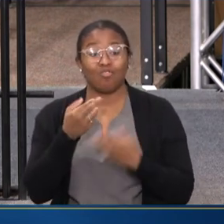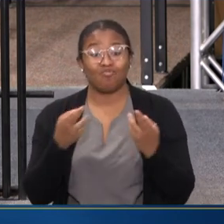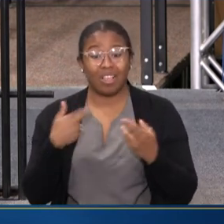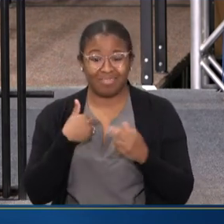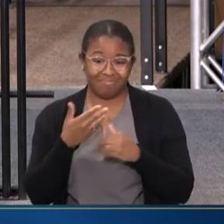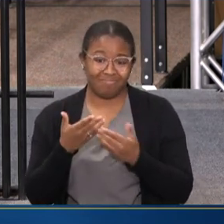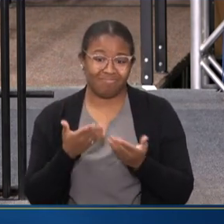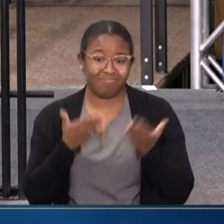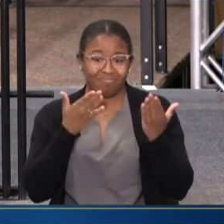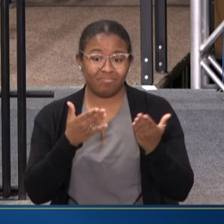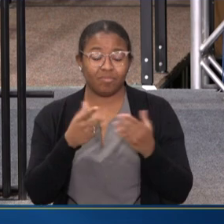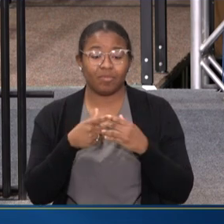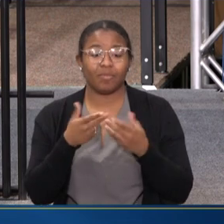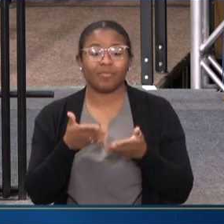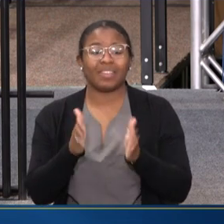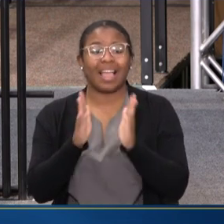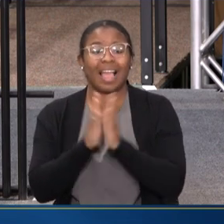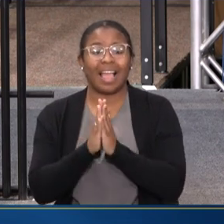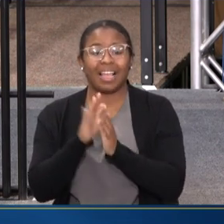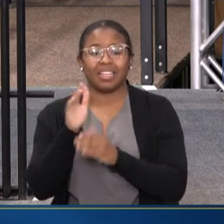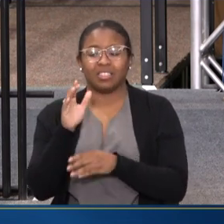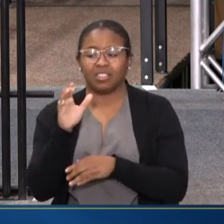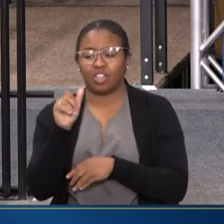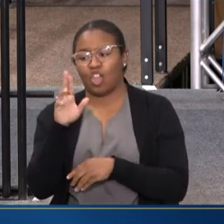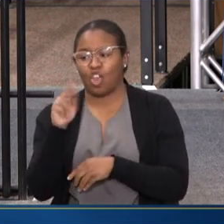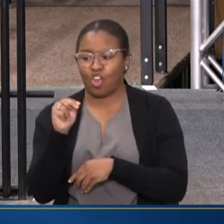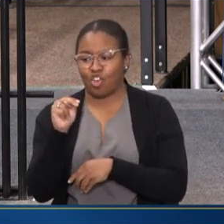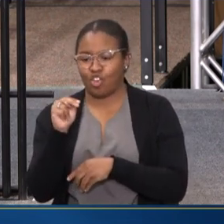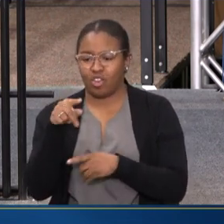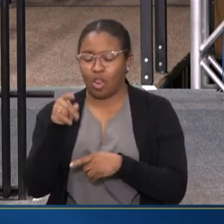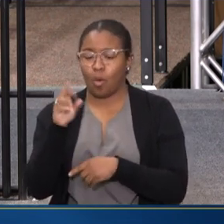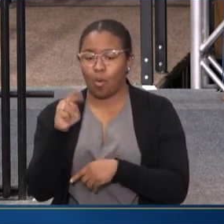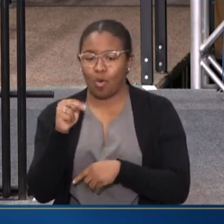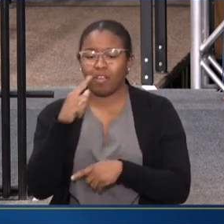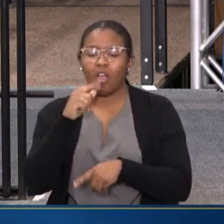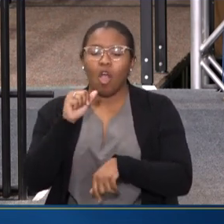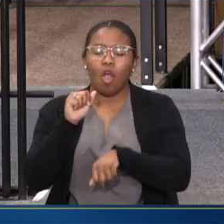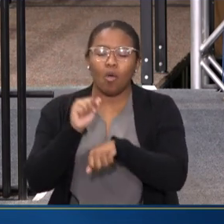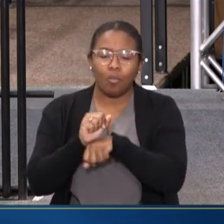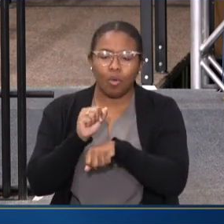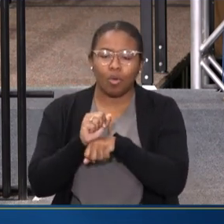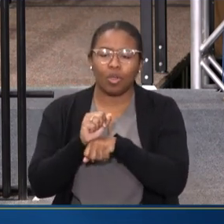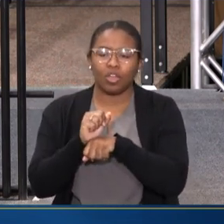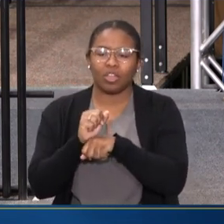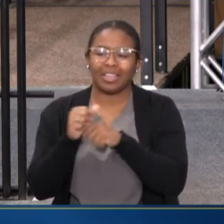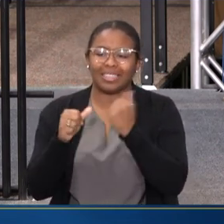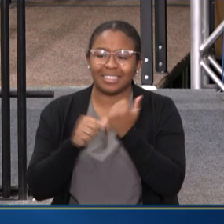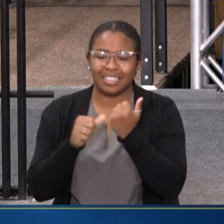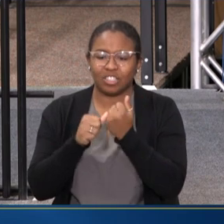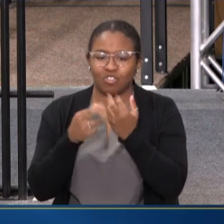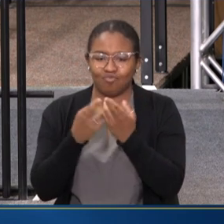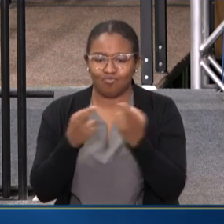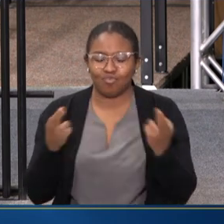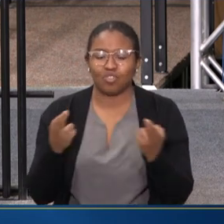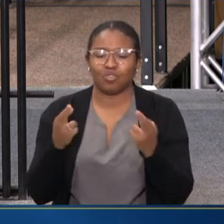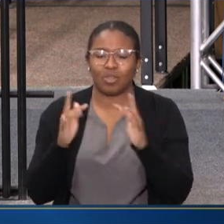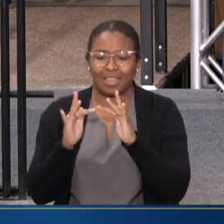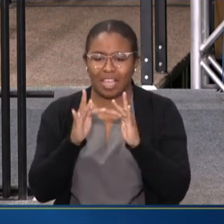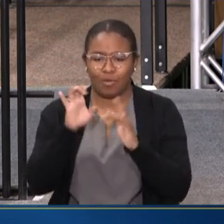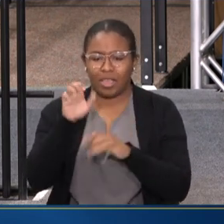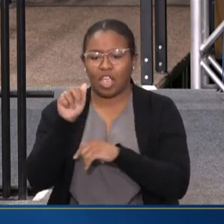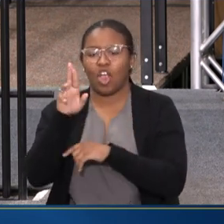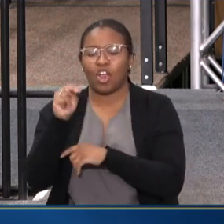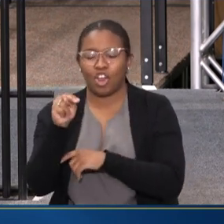IS ONE ARE ASKEARN.ORG. AND THAT IS OUR EMPLOYER ASSISTANCE AND RESOURCE NETWORK FOR DISABILITY INCLUSION,